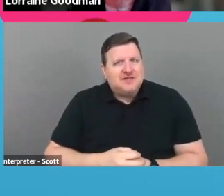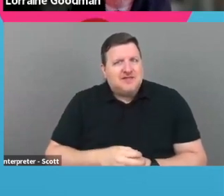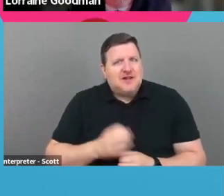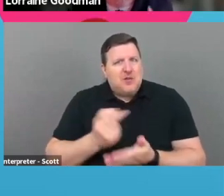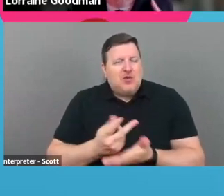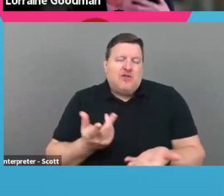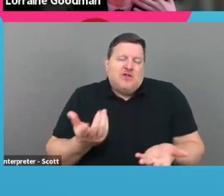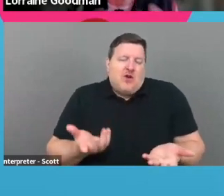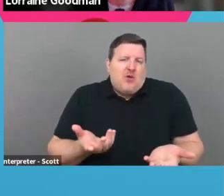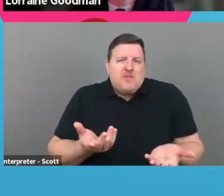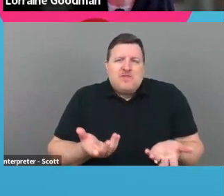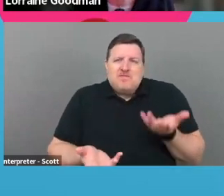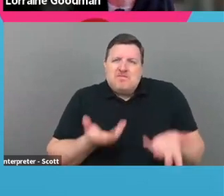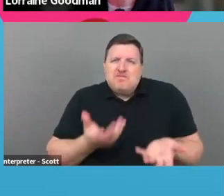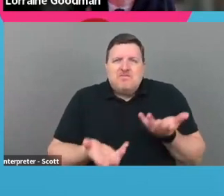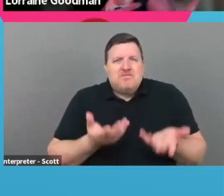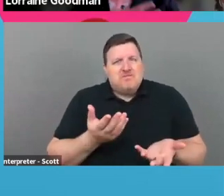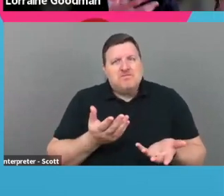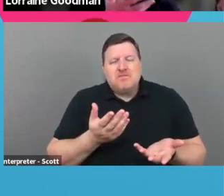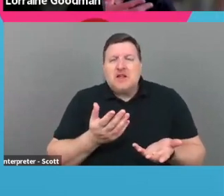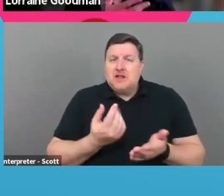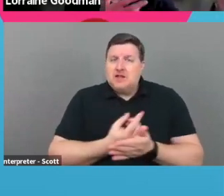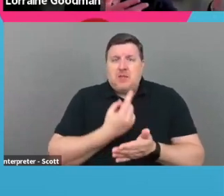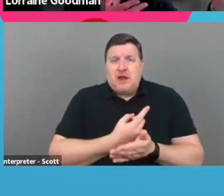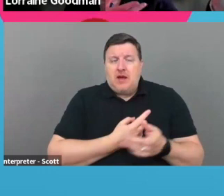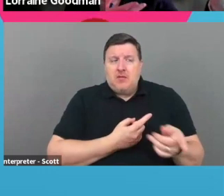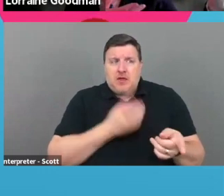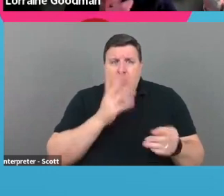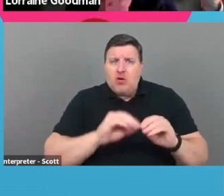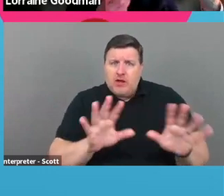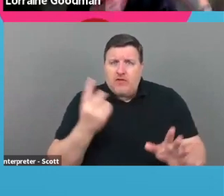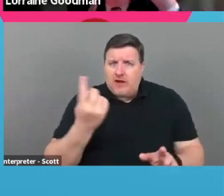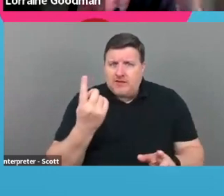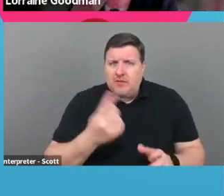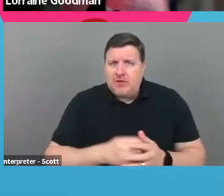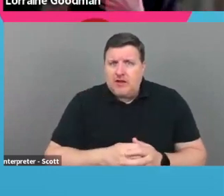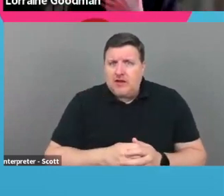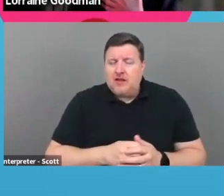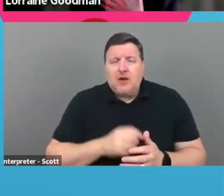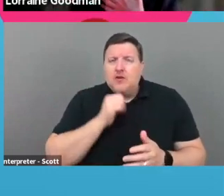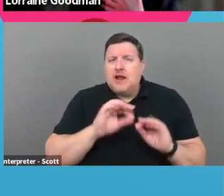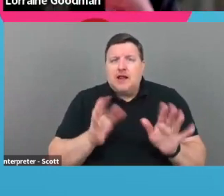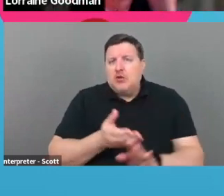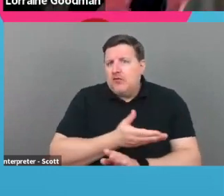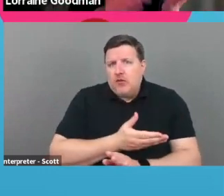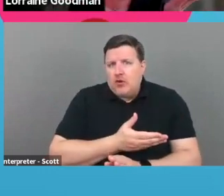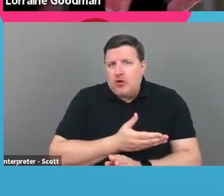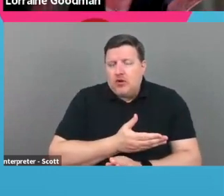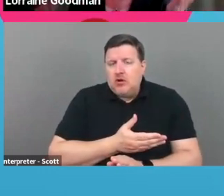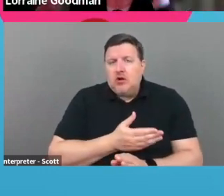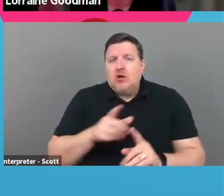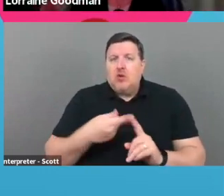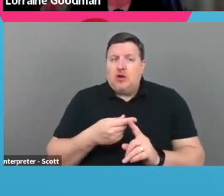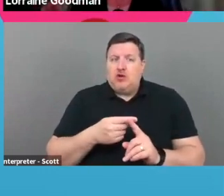So it's about meeting, um, because sometimes they'll clarify something that was unclear. And when you